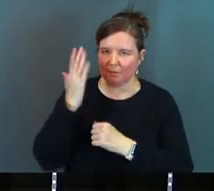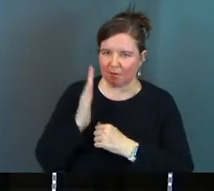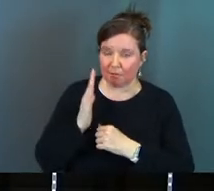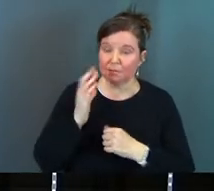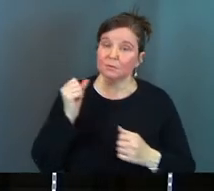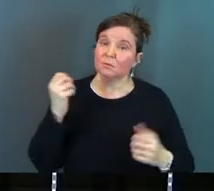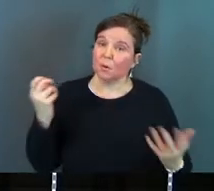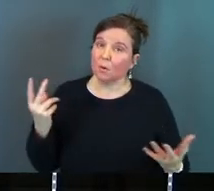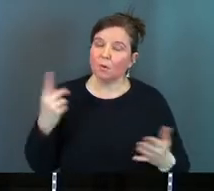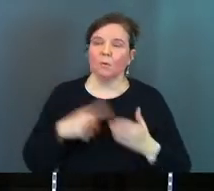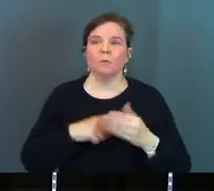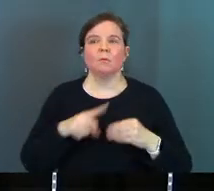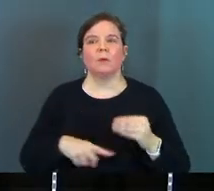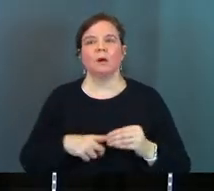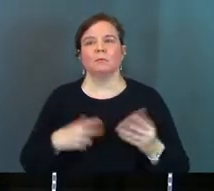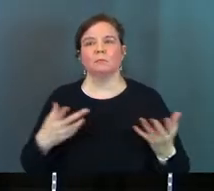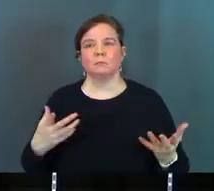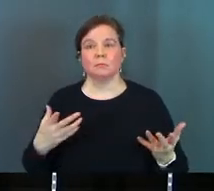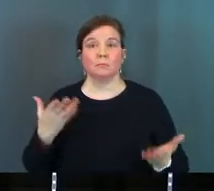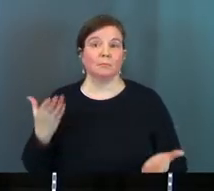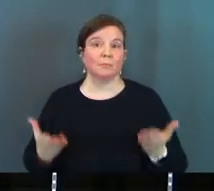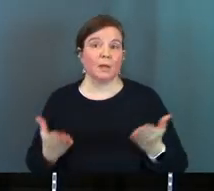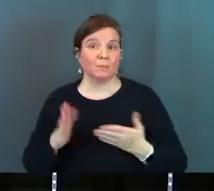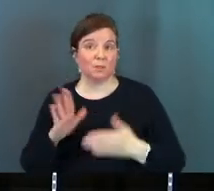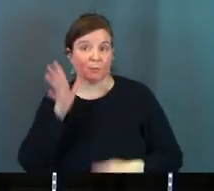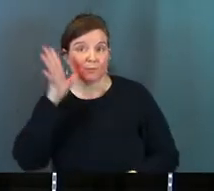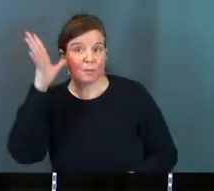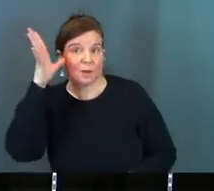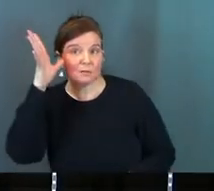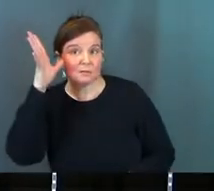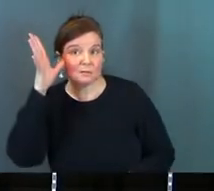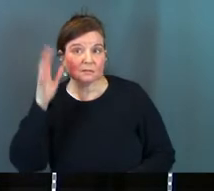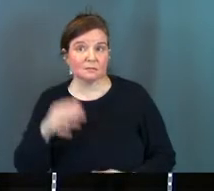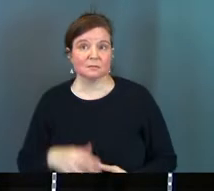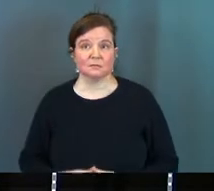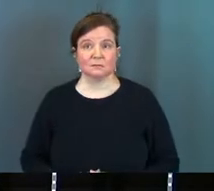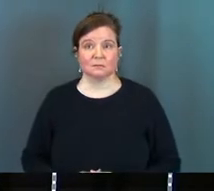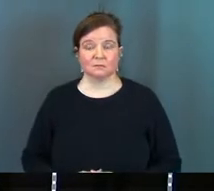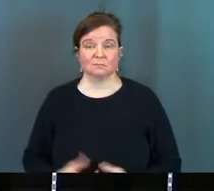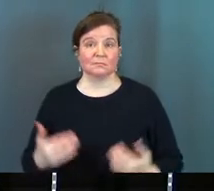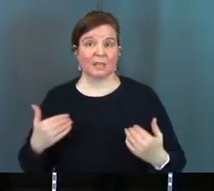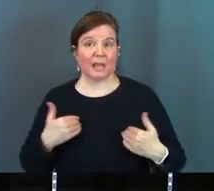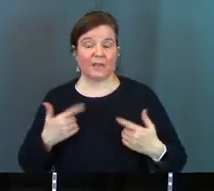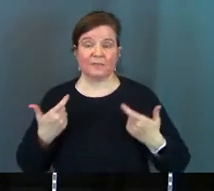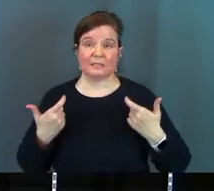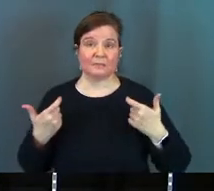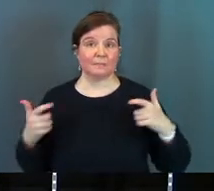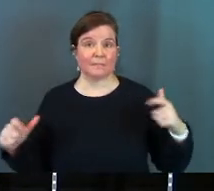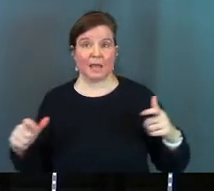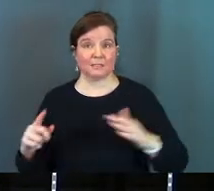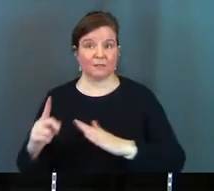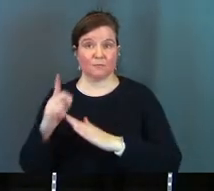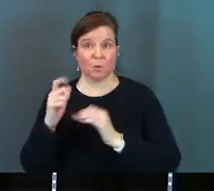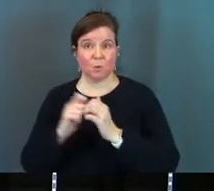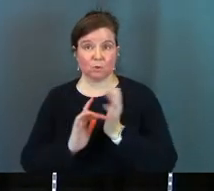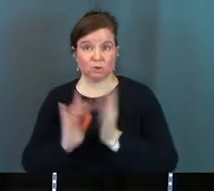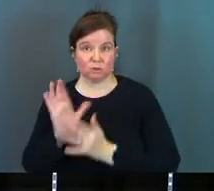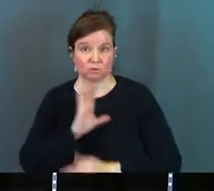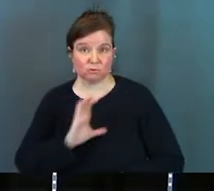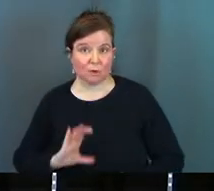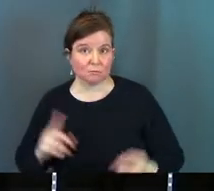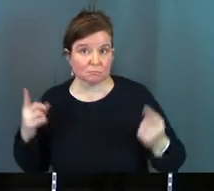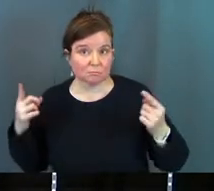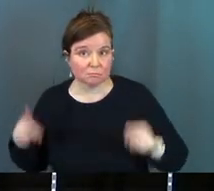So, how about maybe some of your parents had this massive moment with Jesus